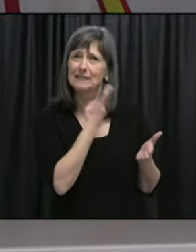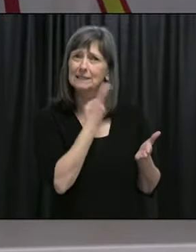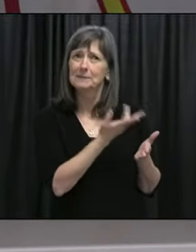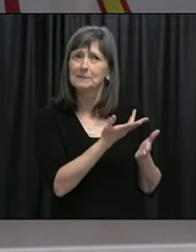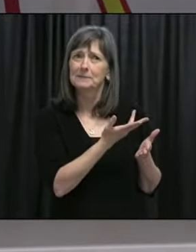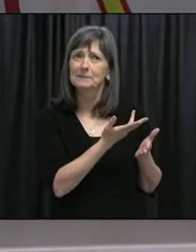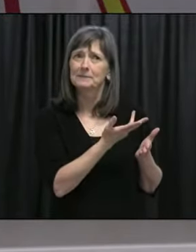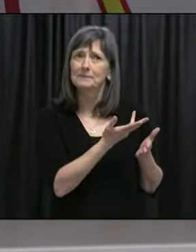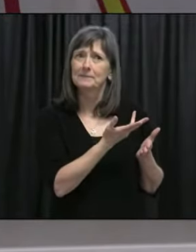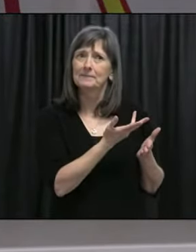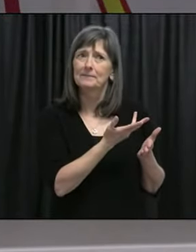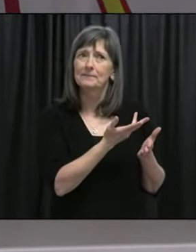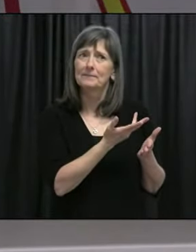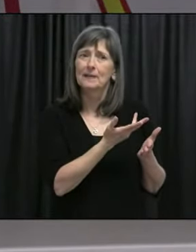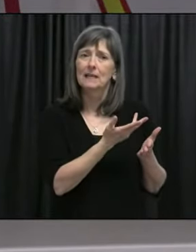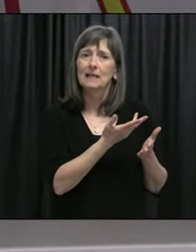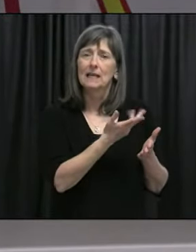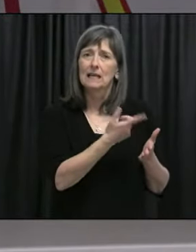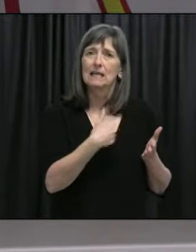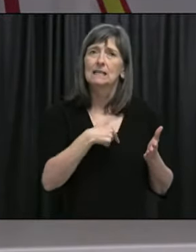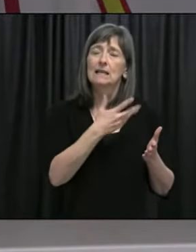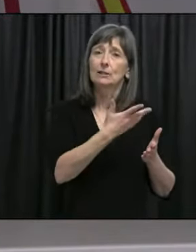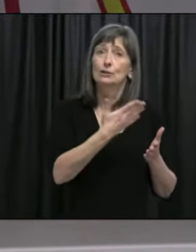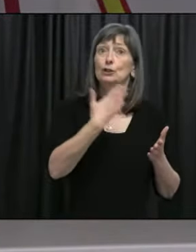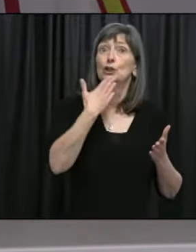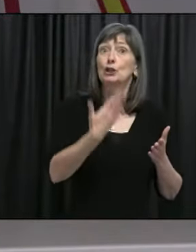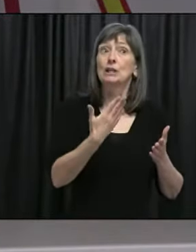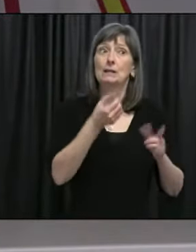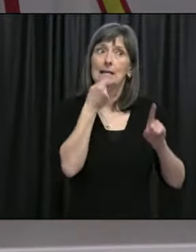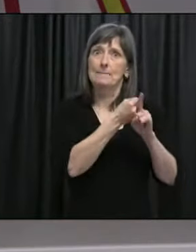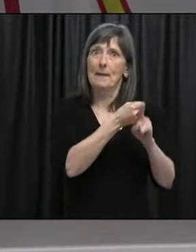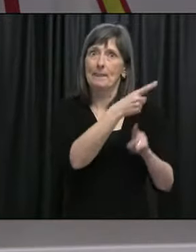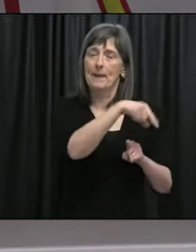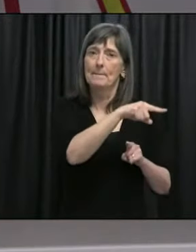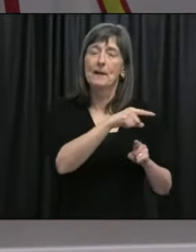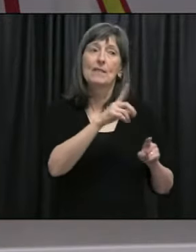it's being represented well in the media in terms of the impact.